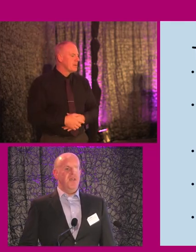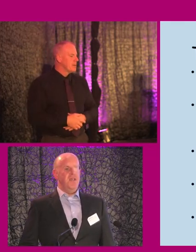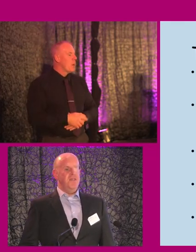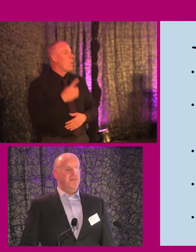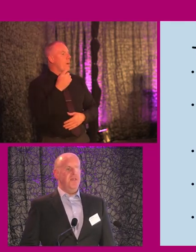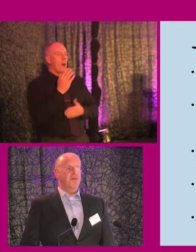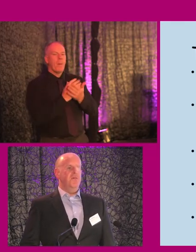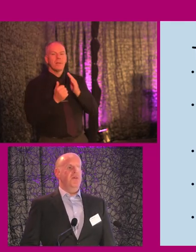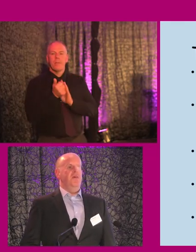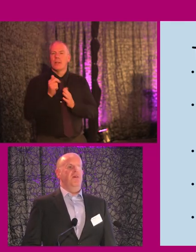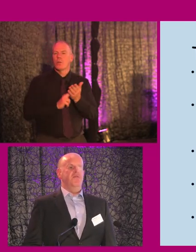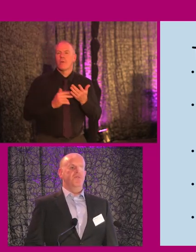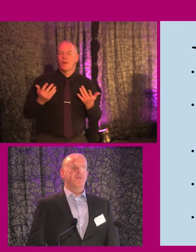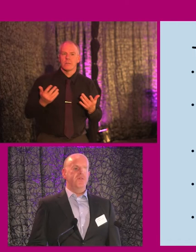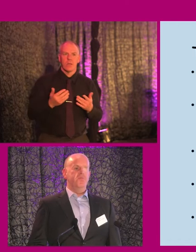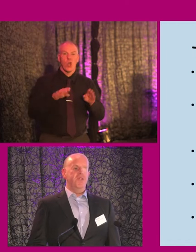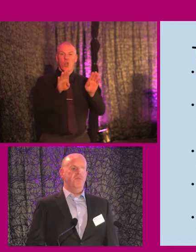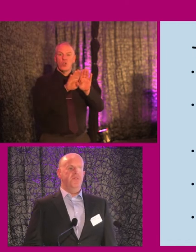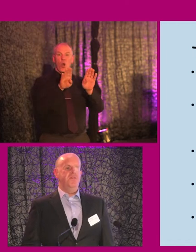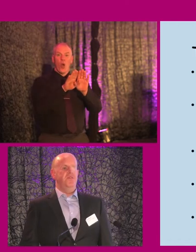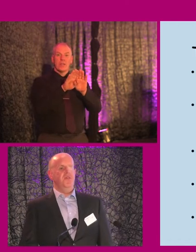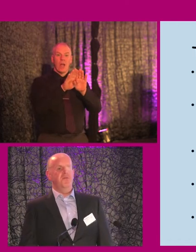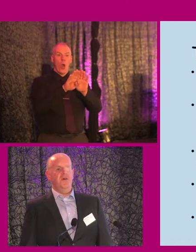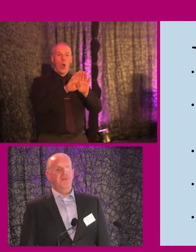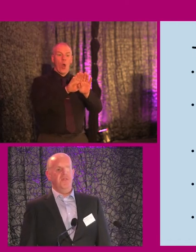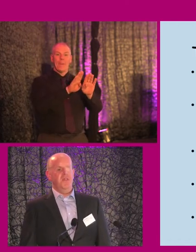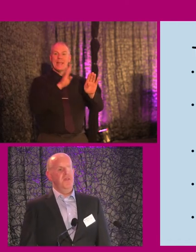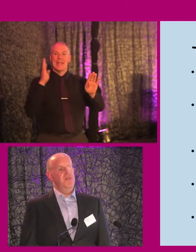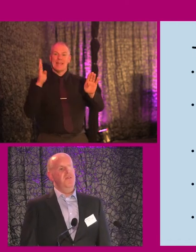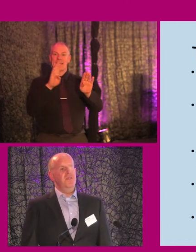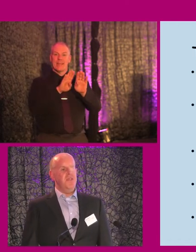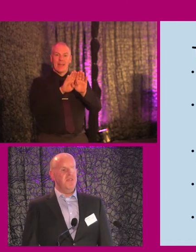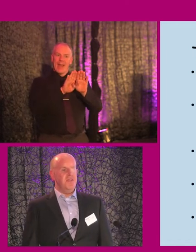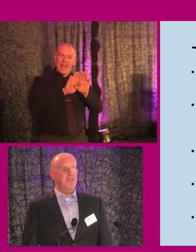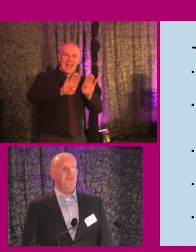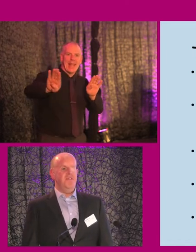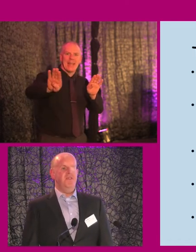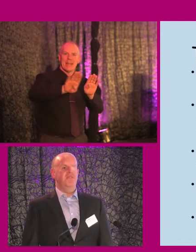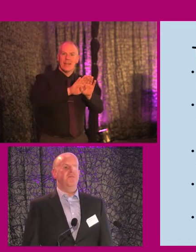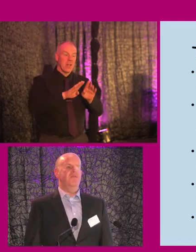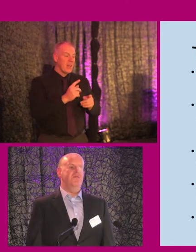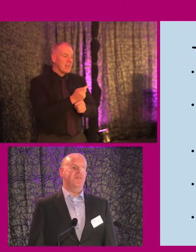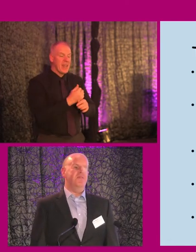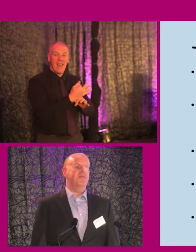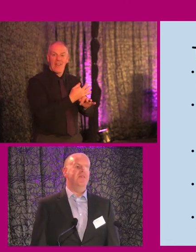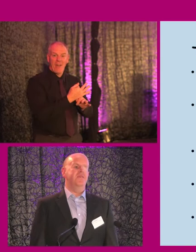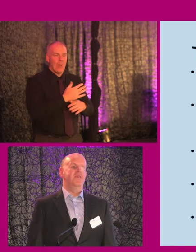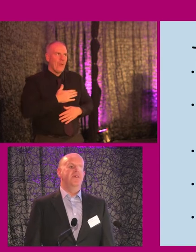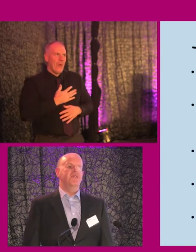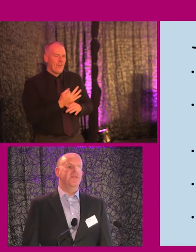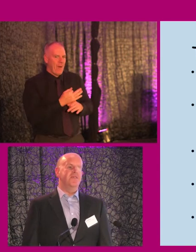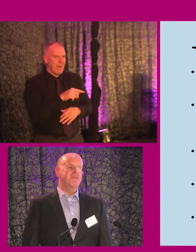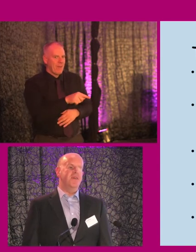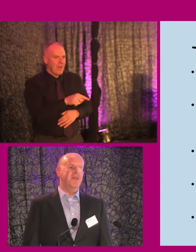is, you know, all of the doors open inwards, you know, all of the tea stations, coffee stations, I'm a huge fan of coffee stations,